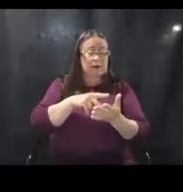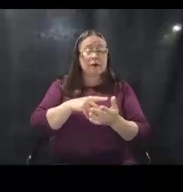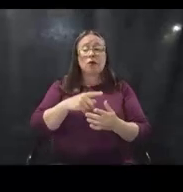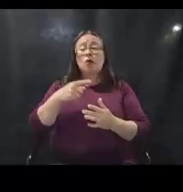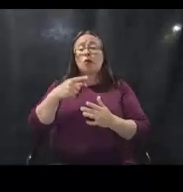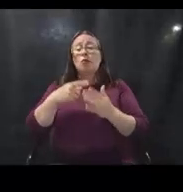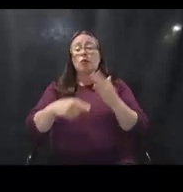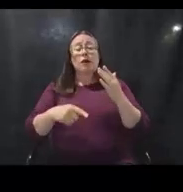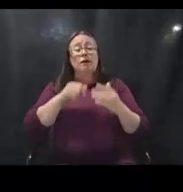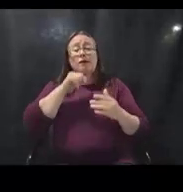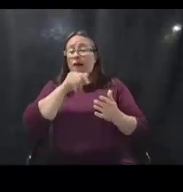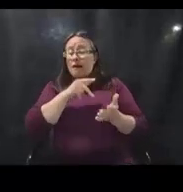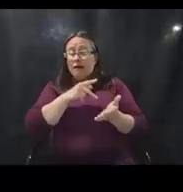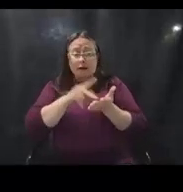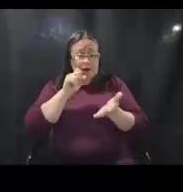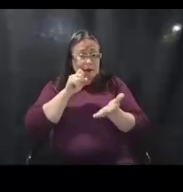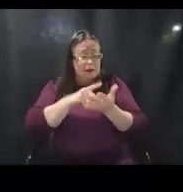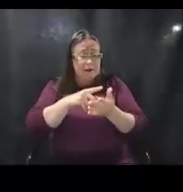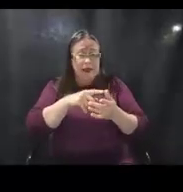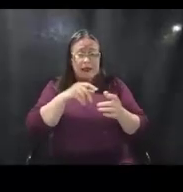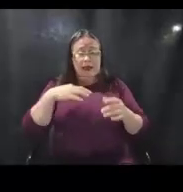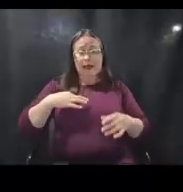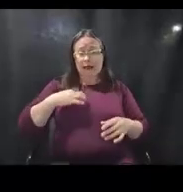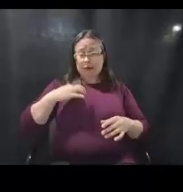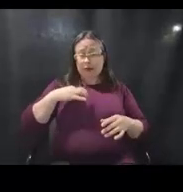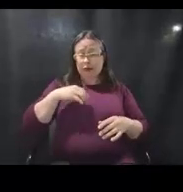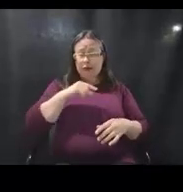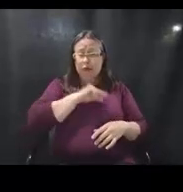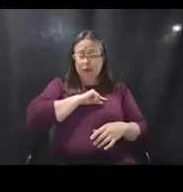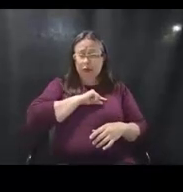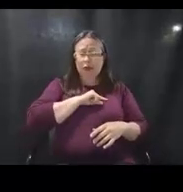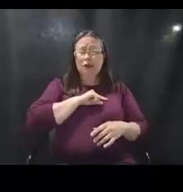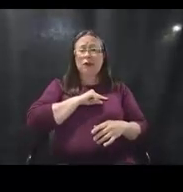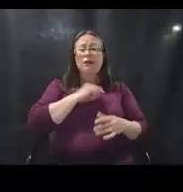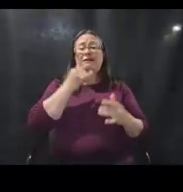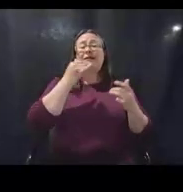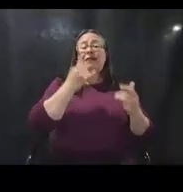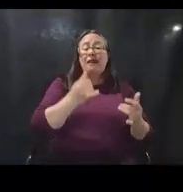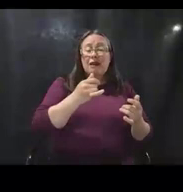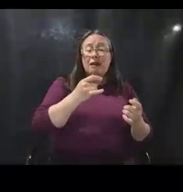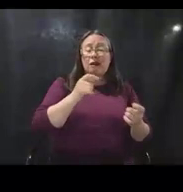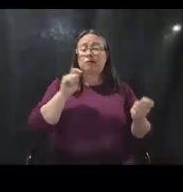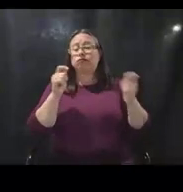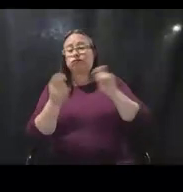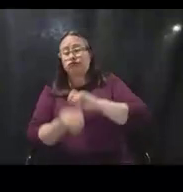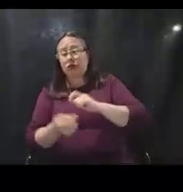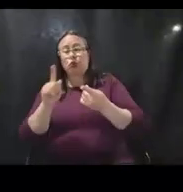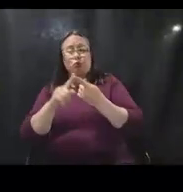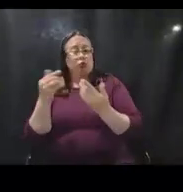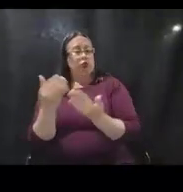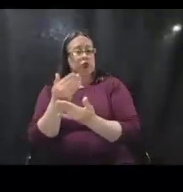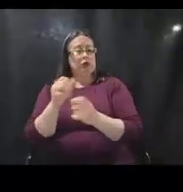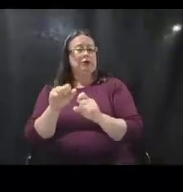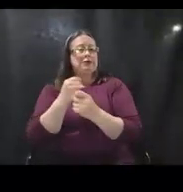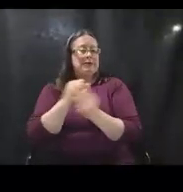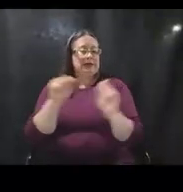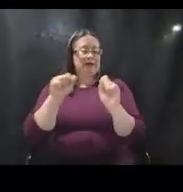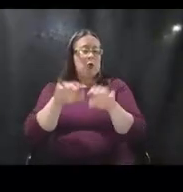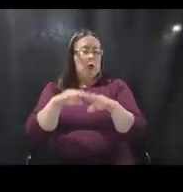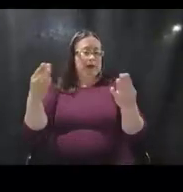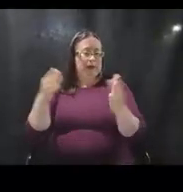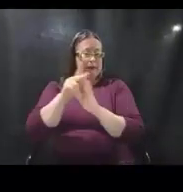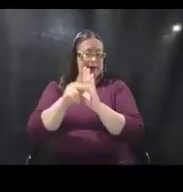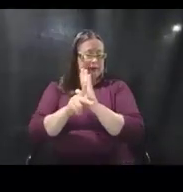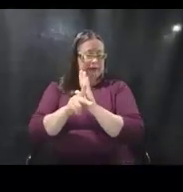according to this policy has been made eligible under the new safe opening and operations policy. So it's important to